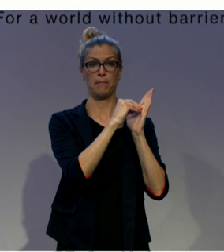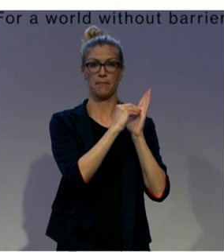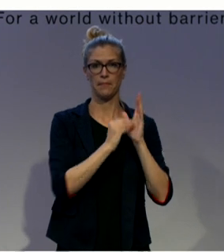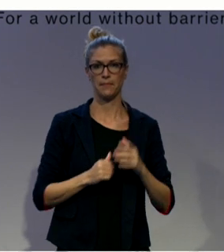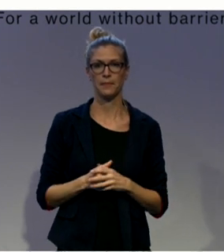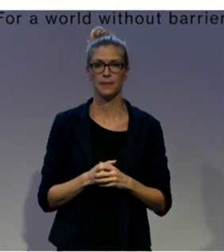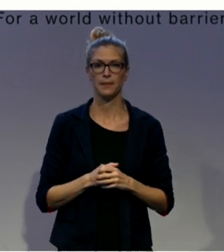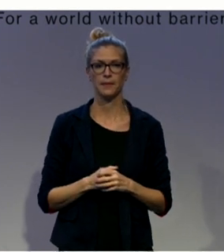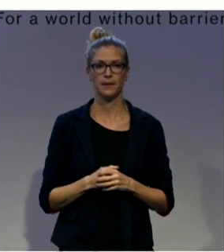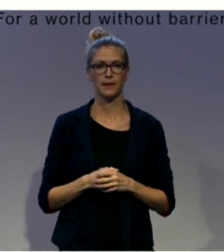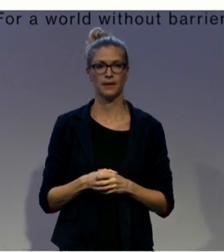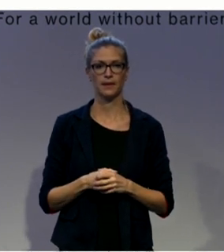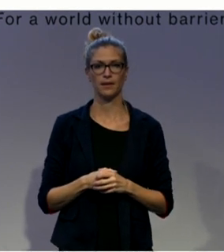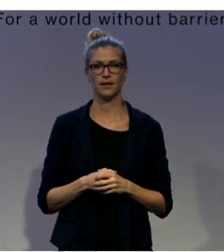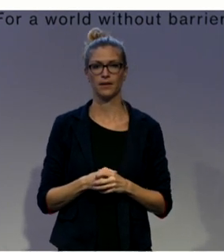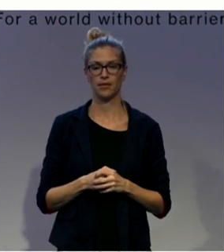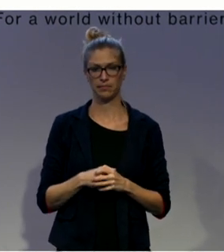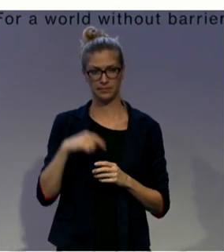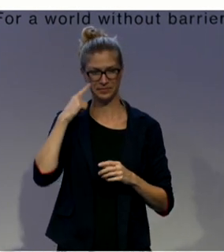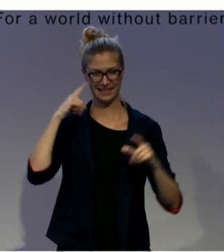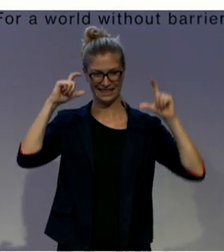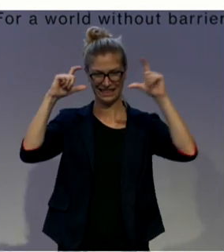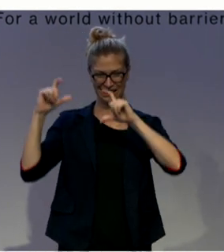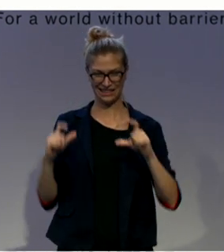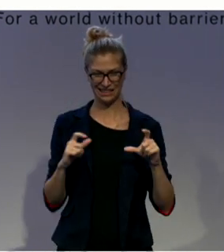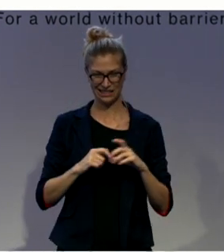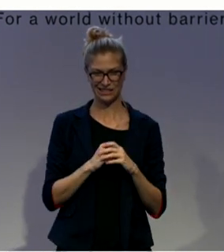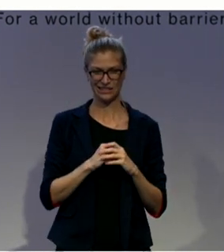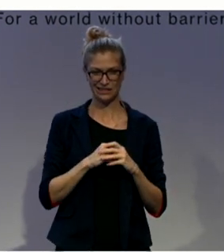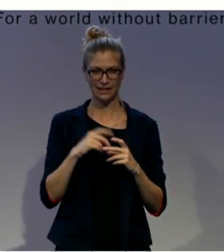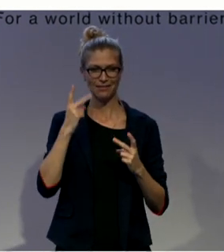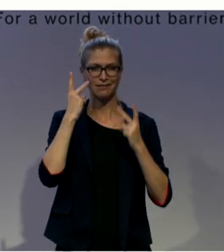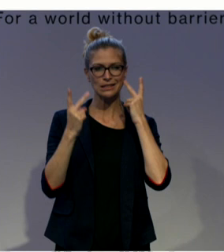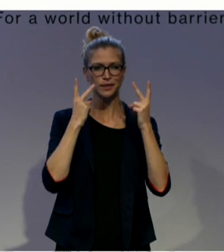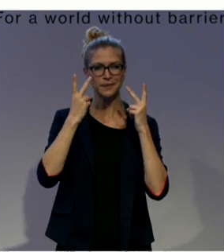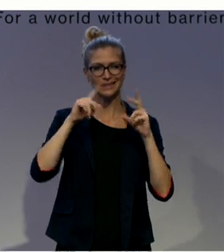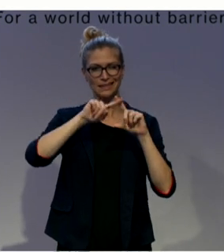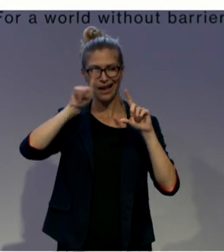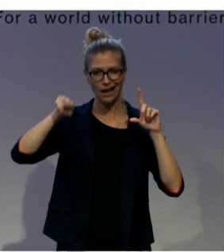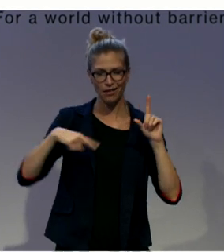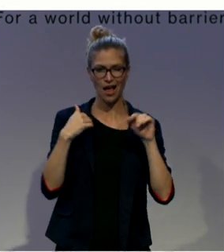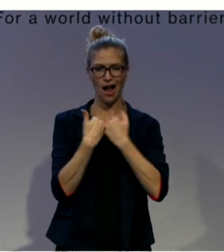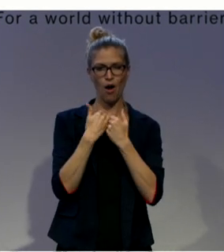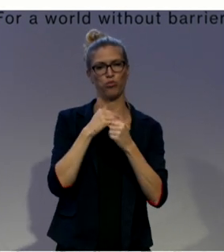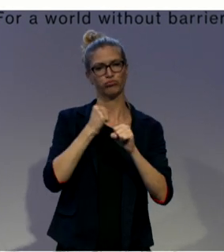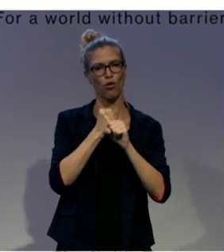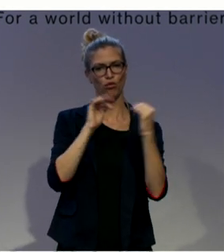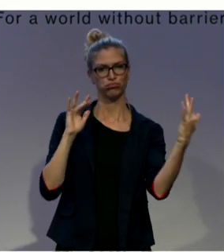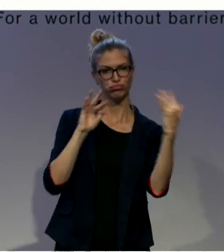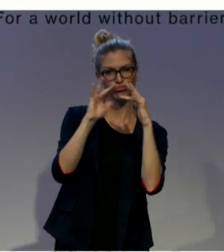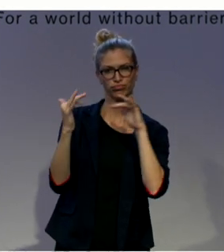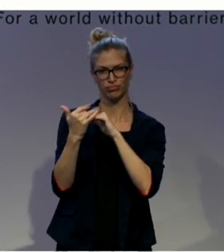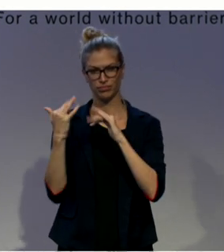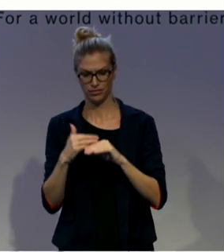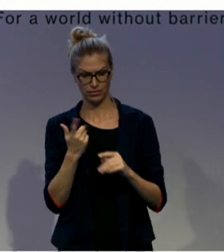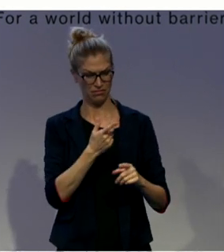This is a visual cycle of cause and effect between poverty and disability. Disability